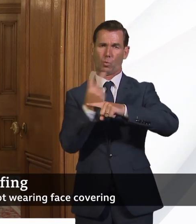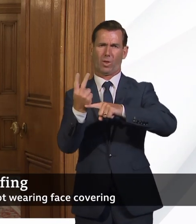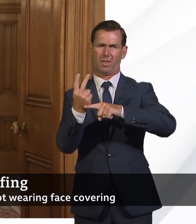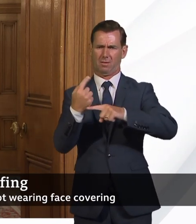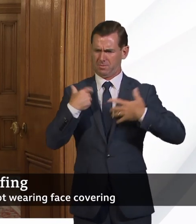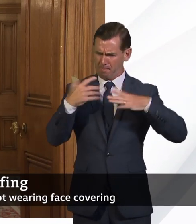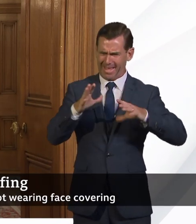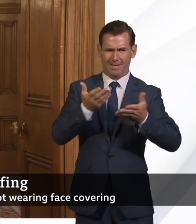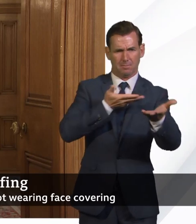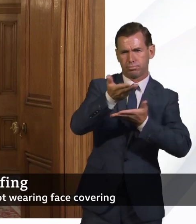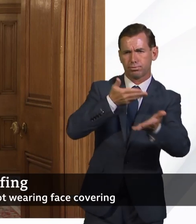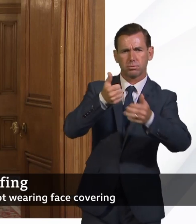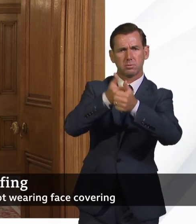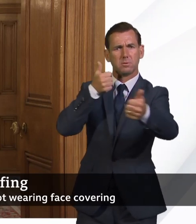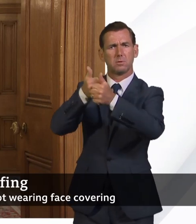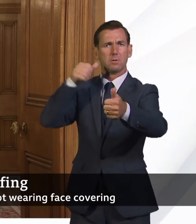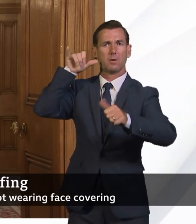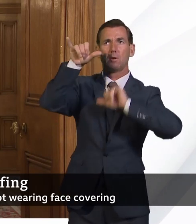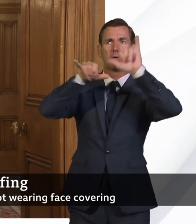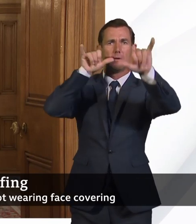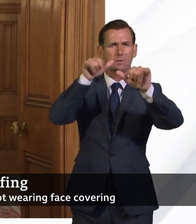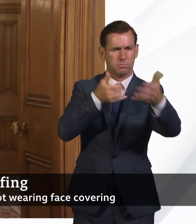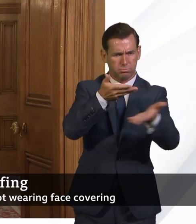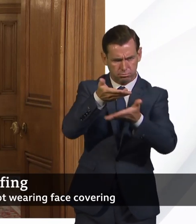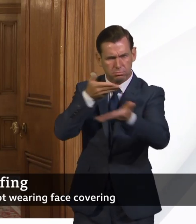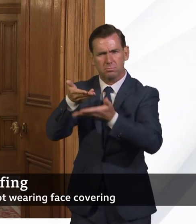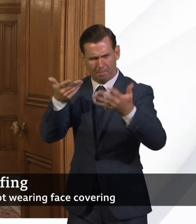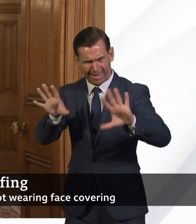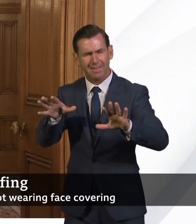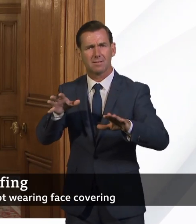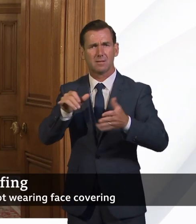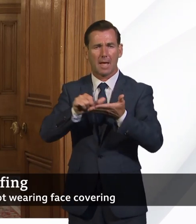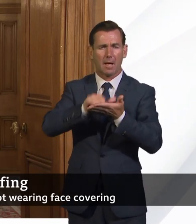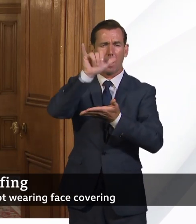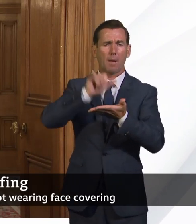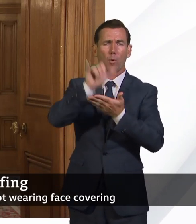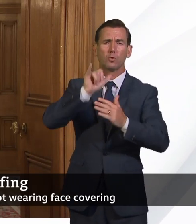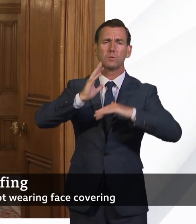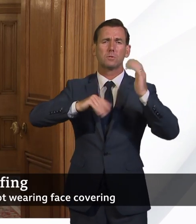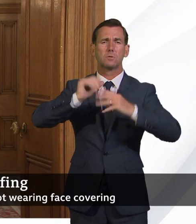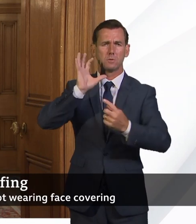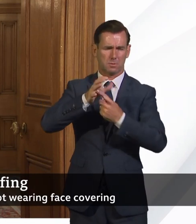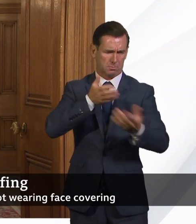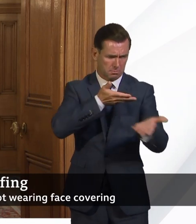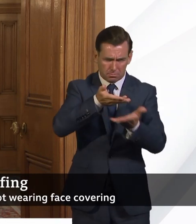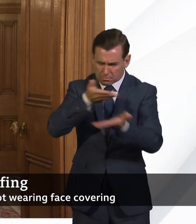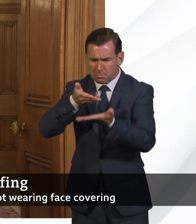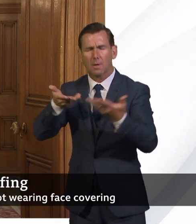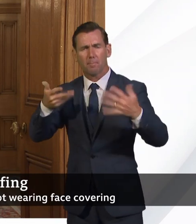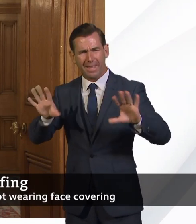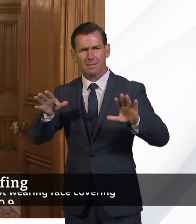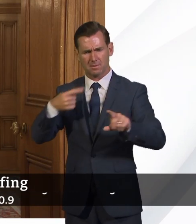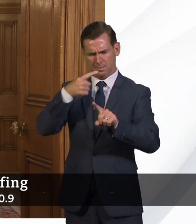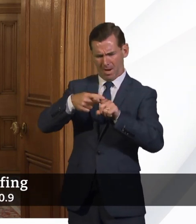of the specialist working groups on this and talking to airports and indeed, we'll talk to other